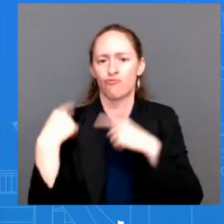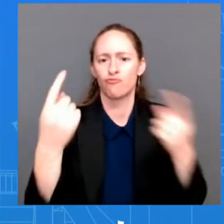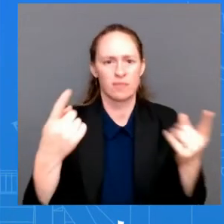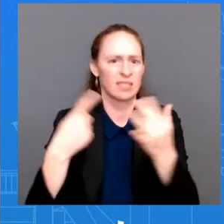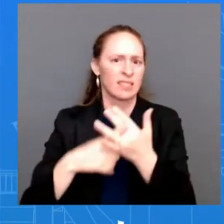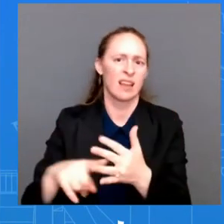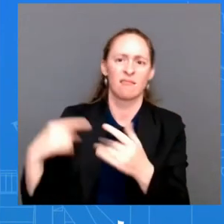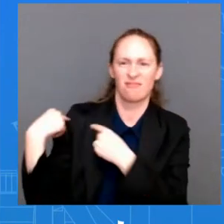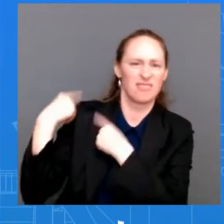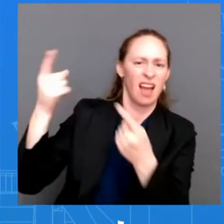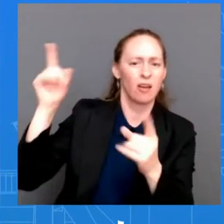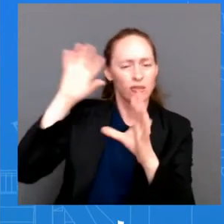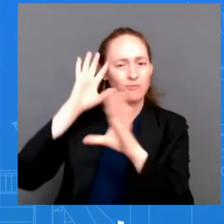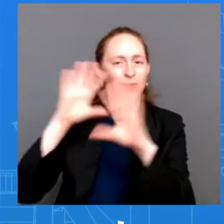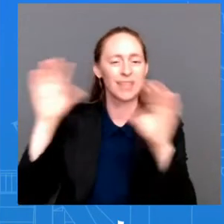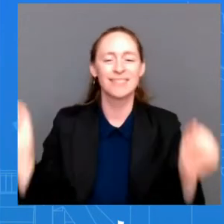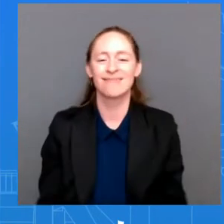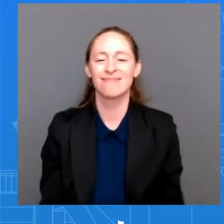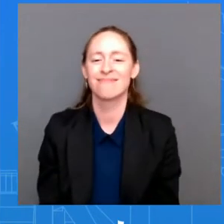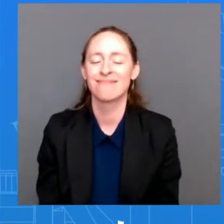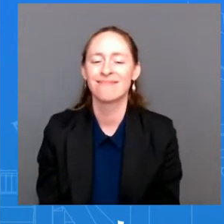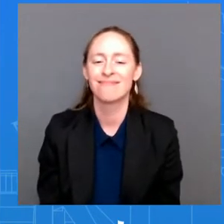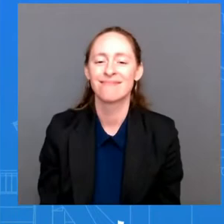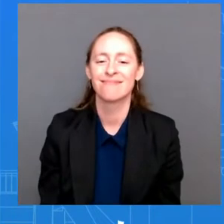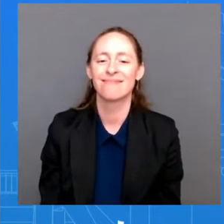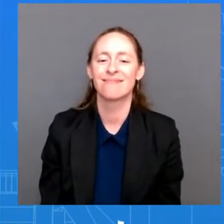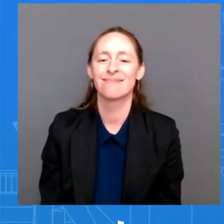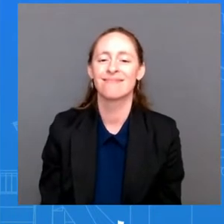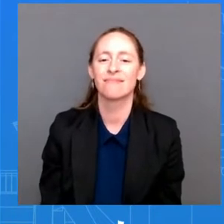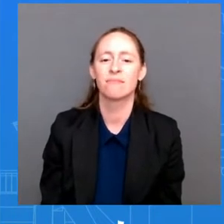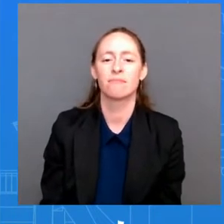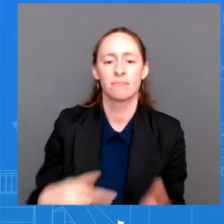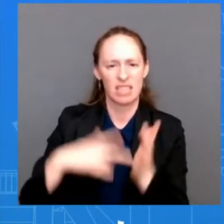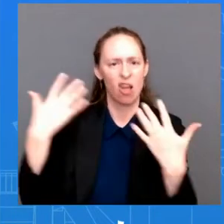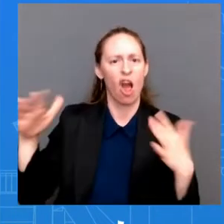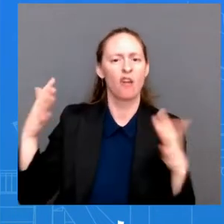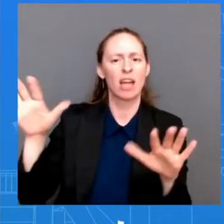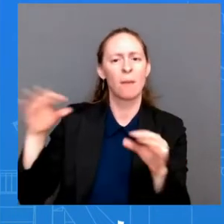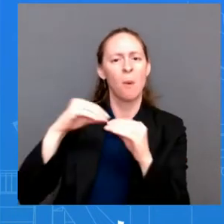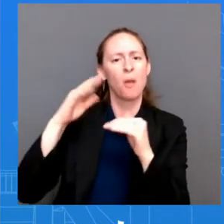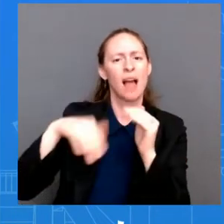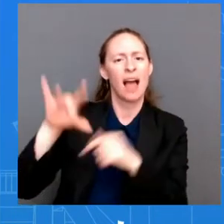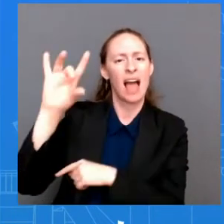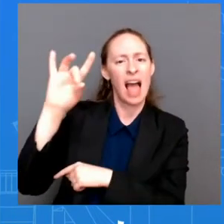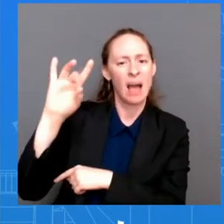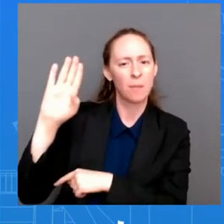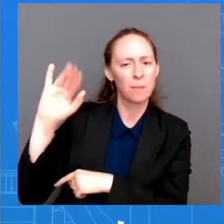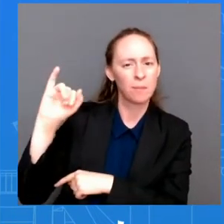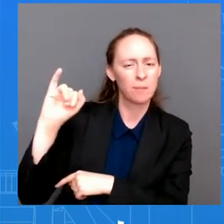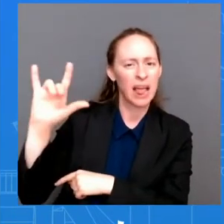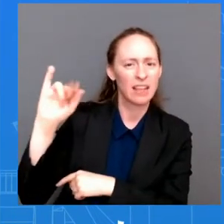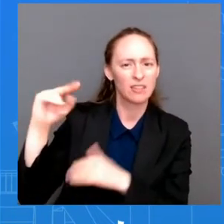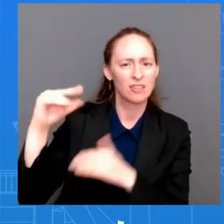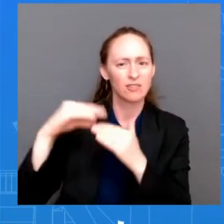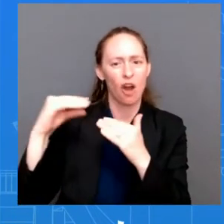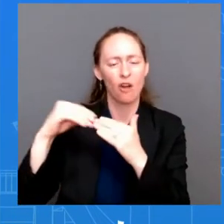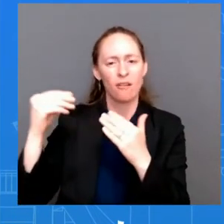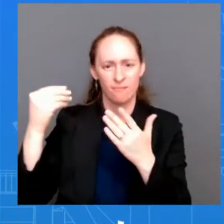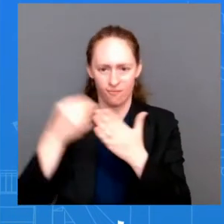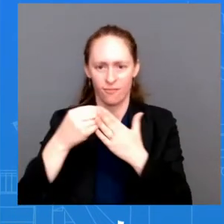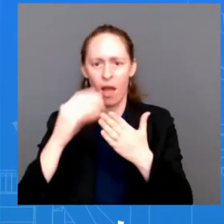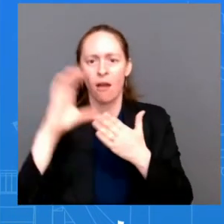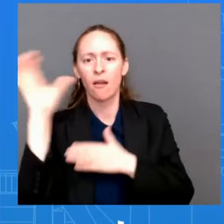drawdown authority alone in material and security assistance for Ukraine just since